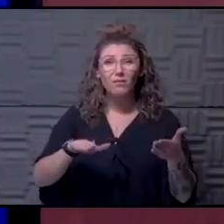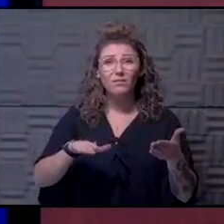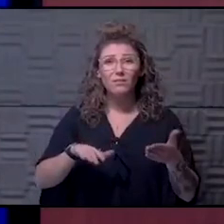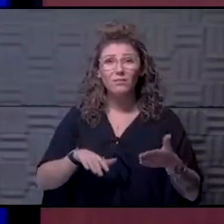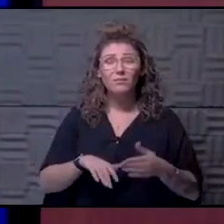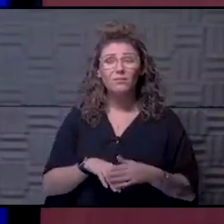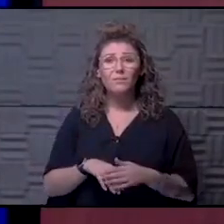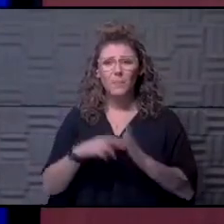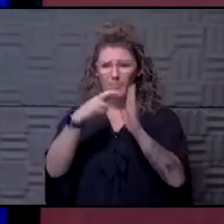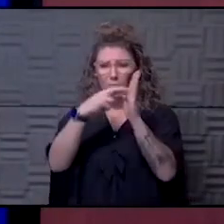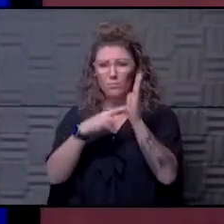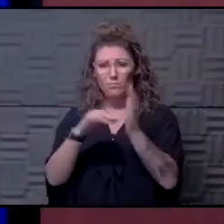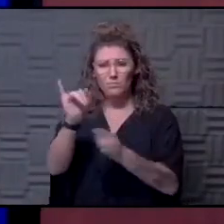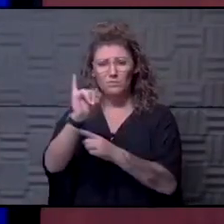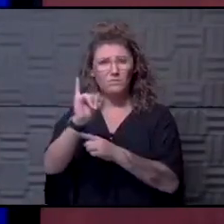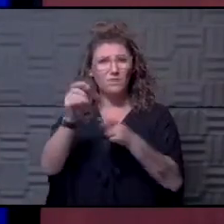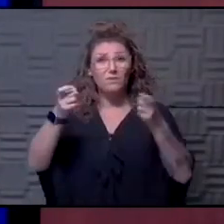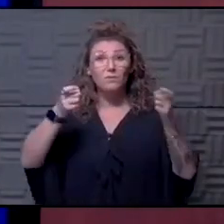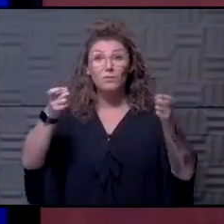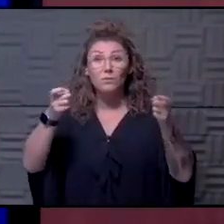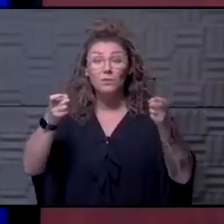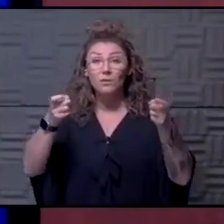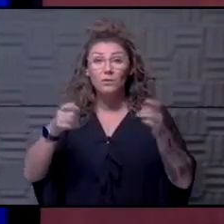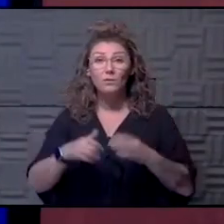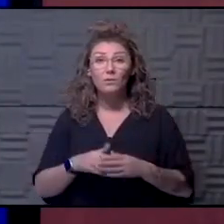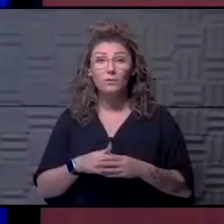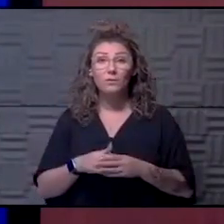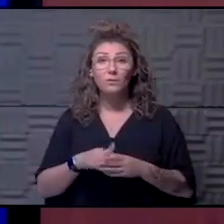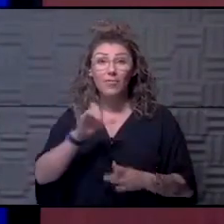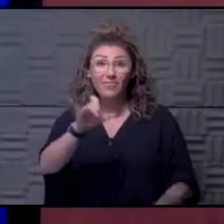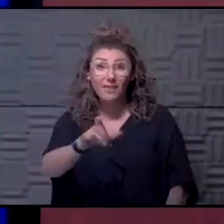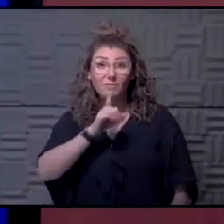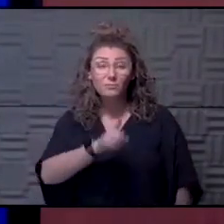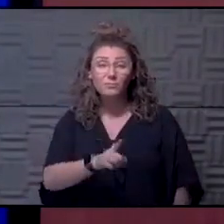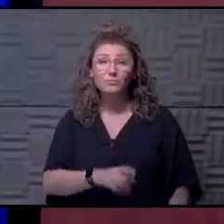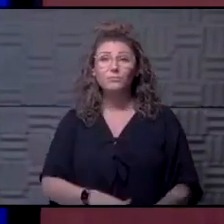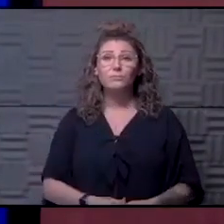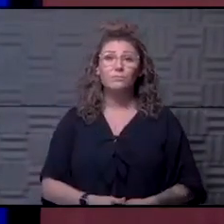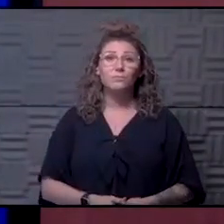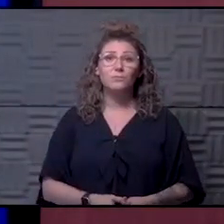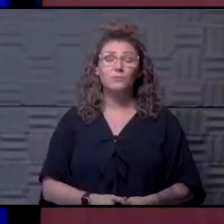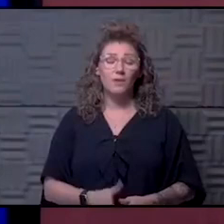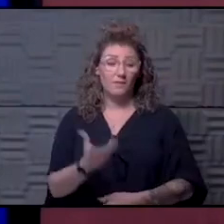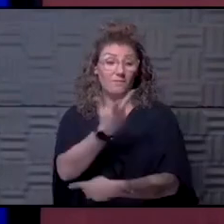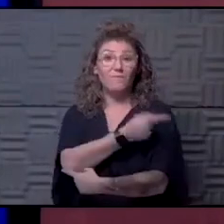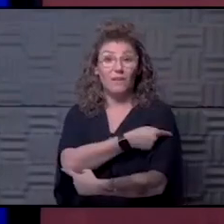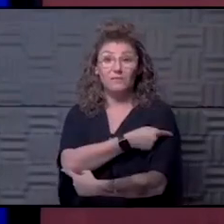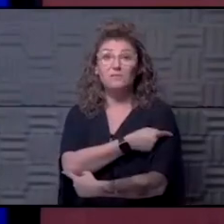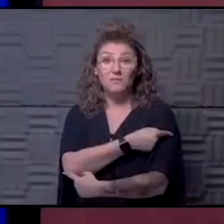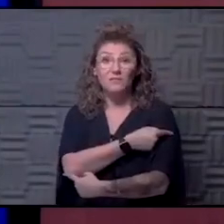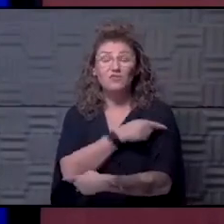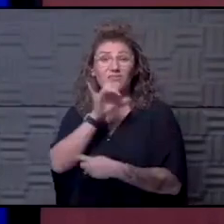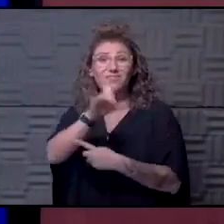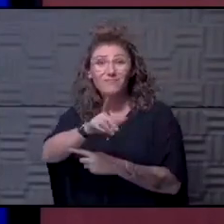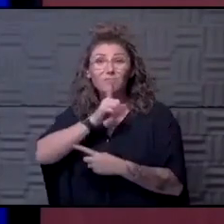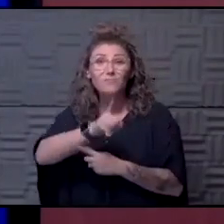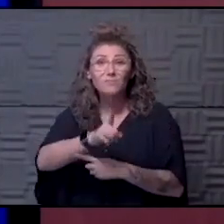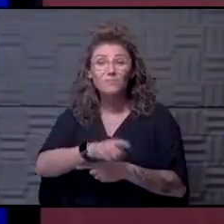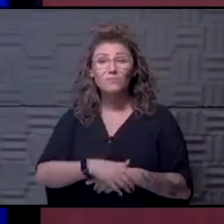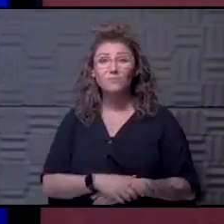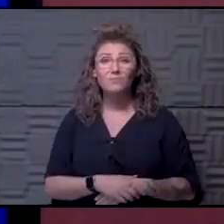The rules of infection control? That's true. Vaccination? That's true.